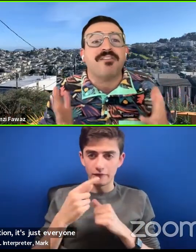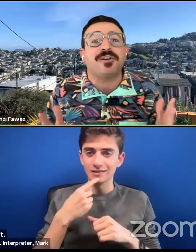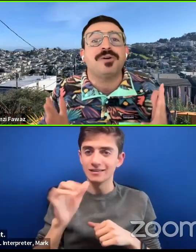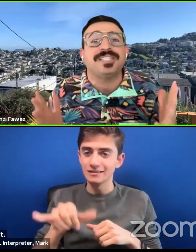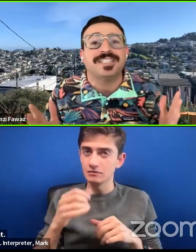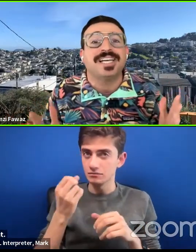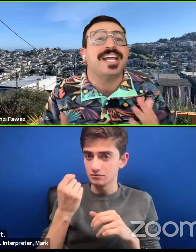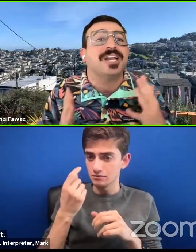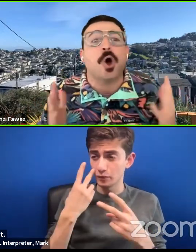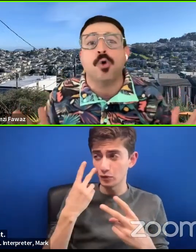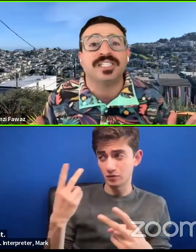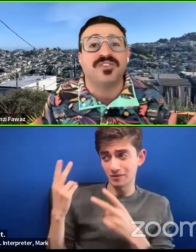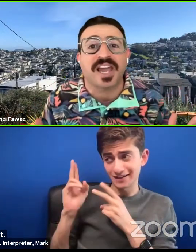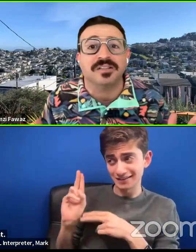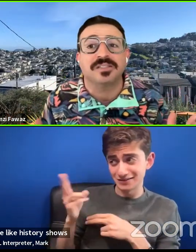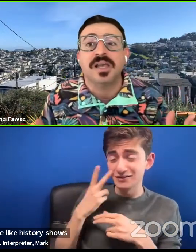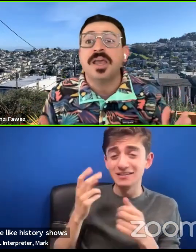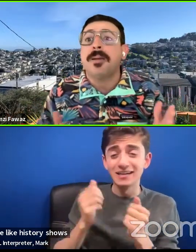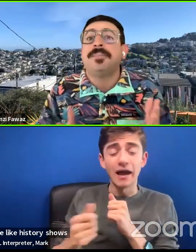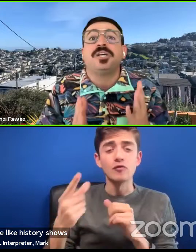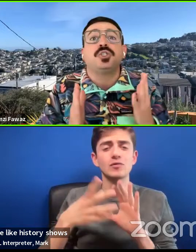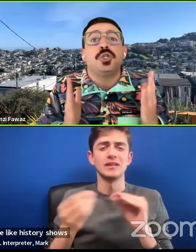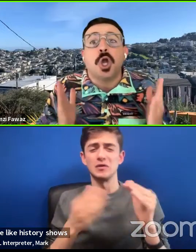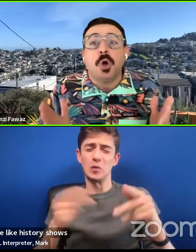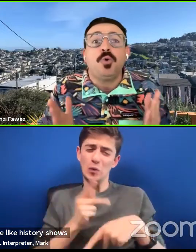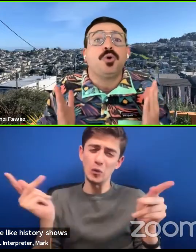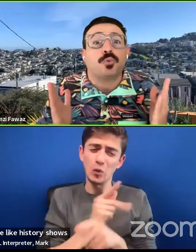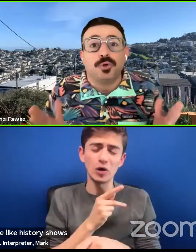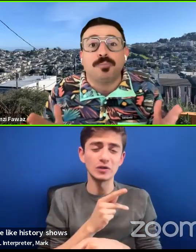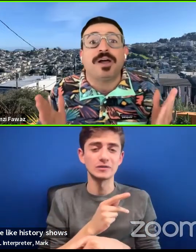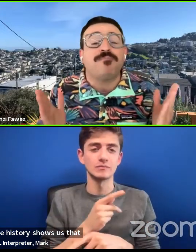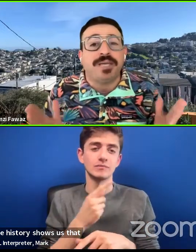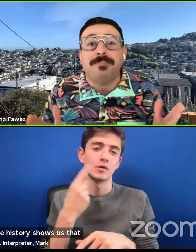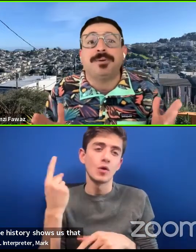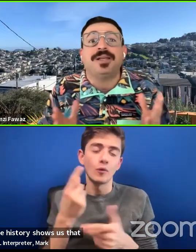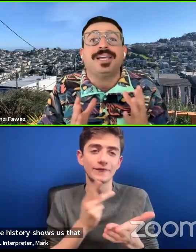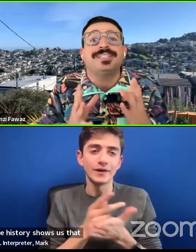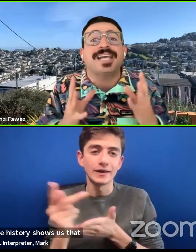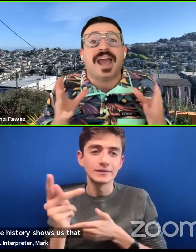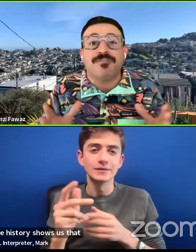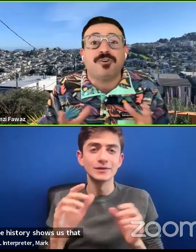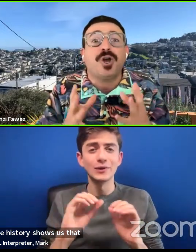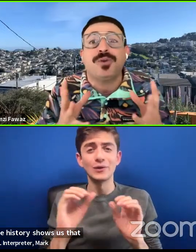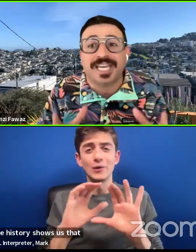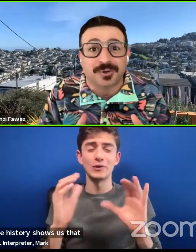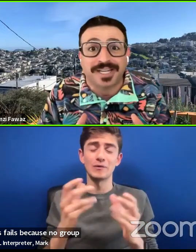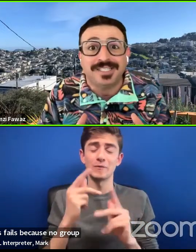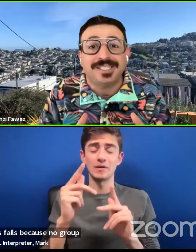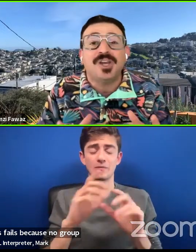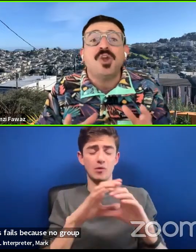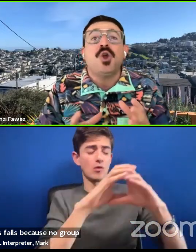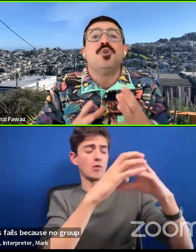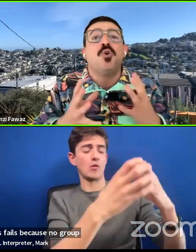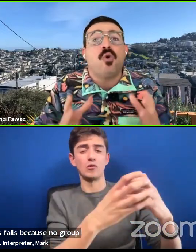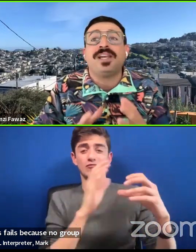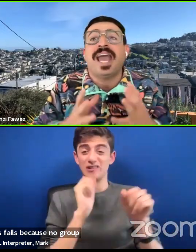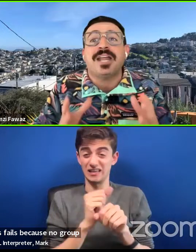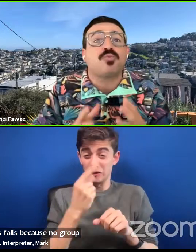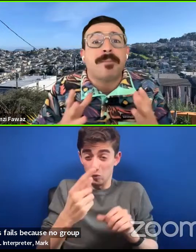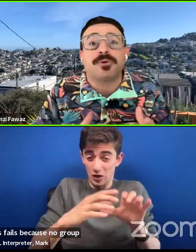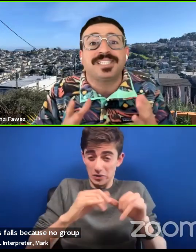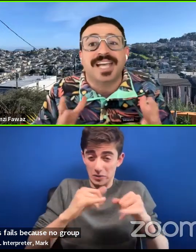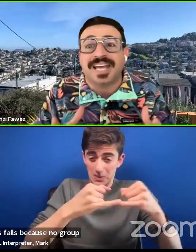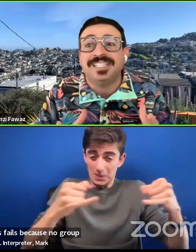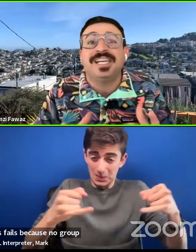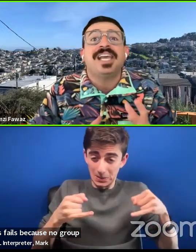history shows us that everyone does it and it always fails. Because no group of people is ever coherent, nor